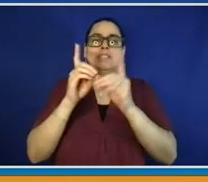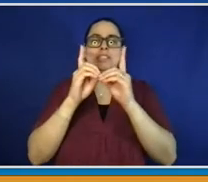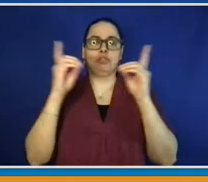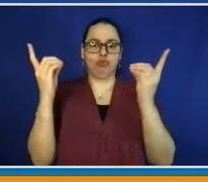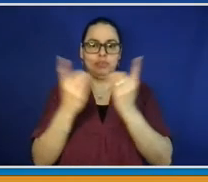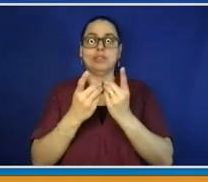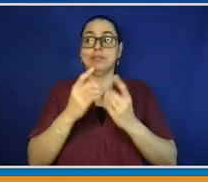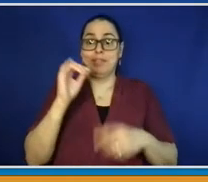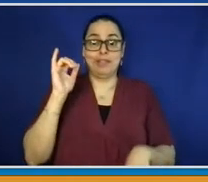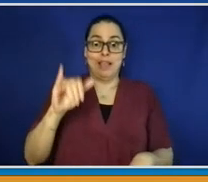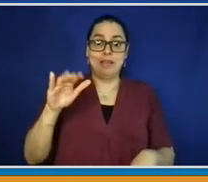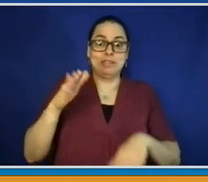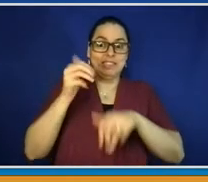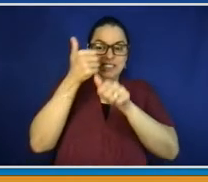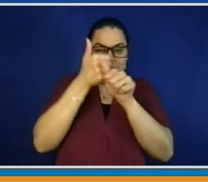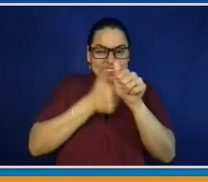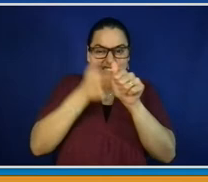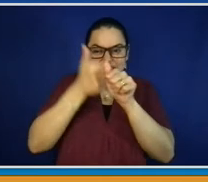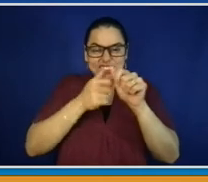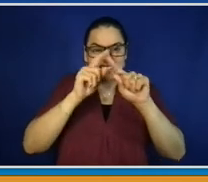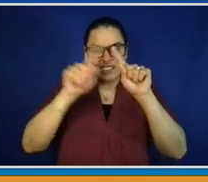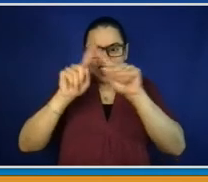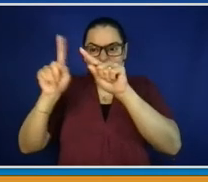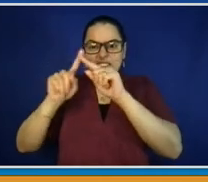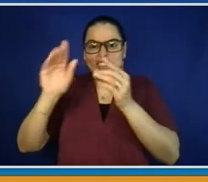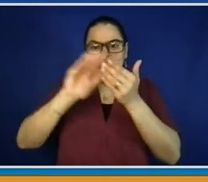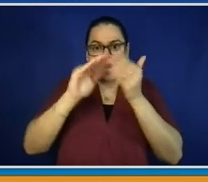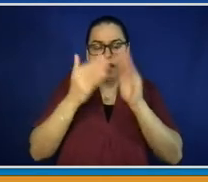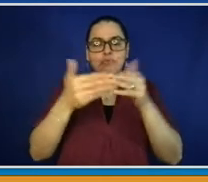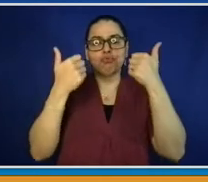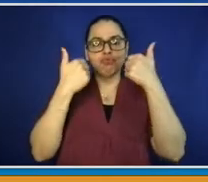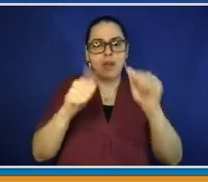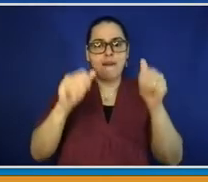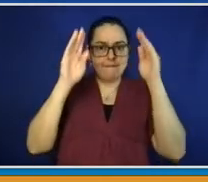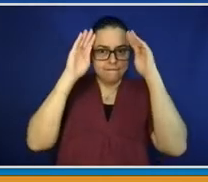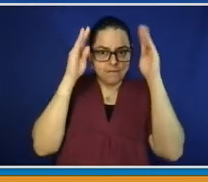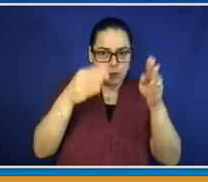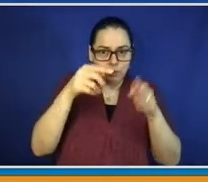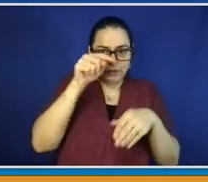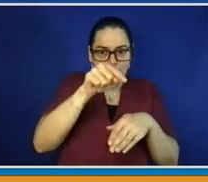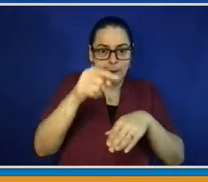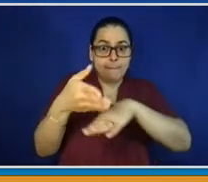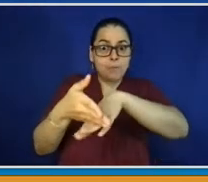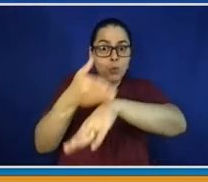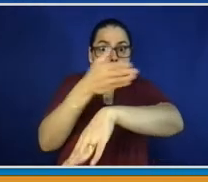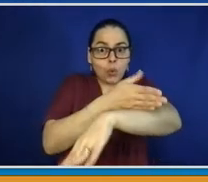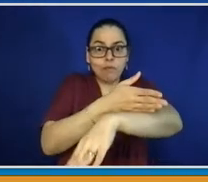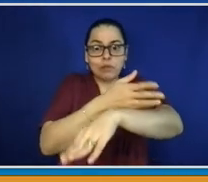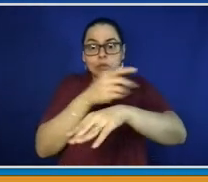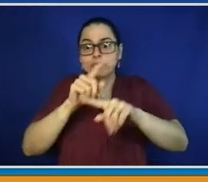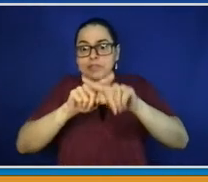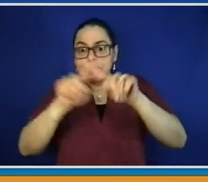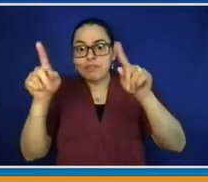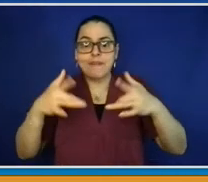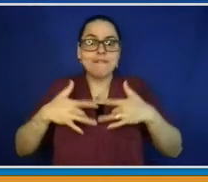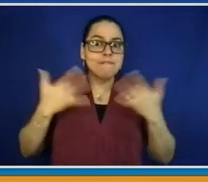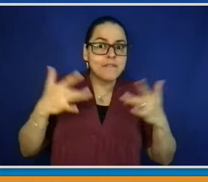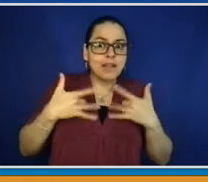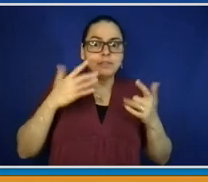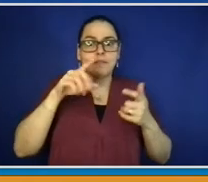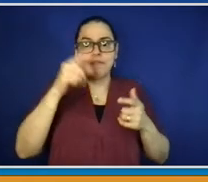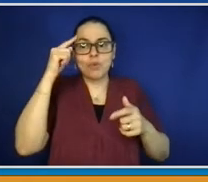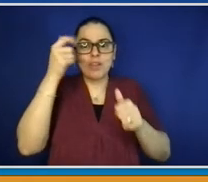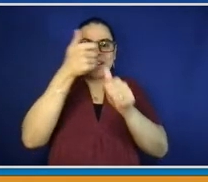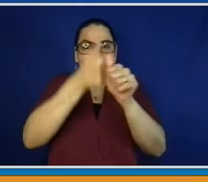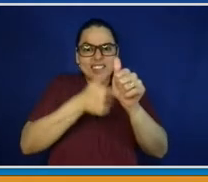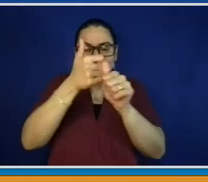given the assets of those communities, in a partnership. You've seen many of our municipal partners come here, the village mayors, the city mayors, and the town supervisors